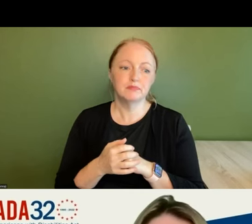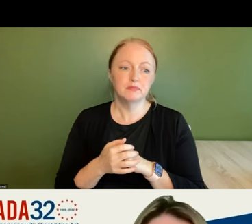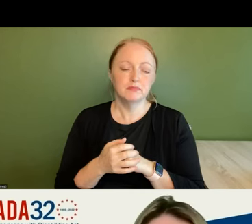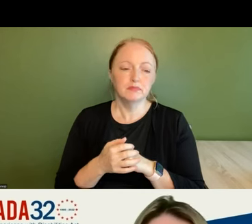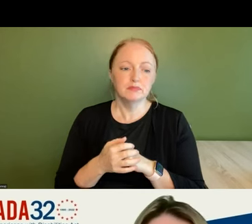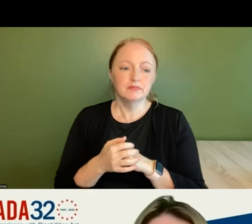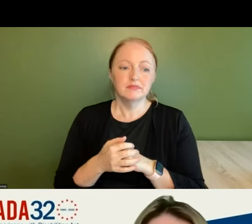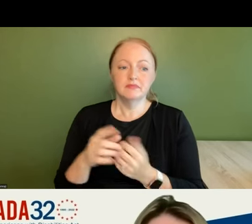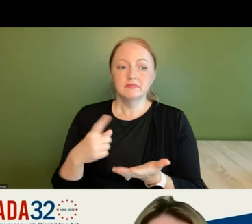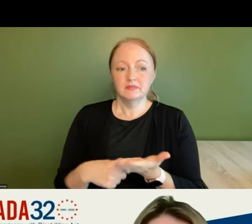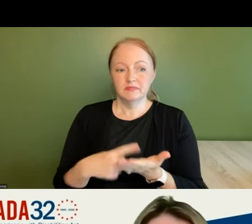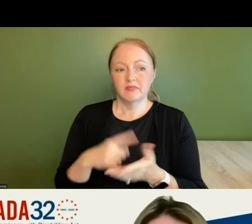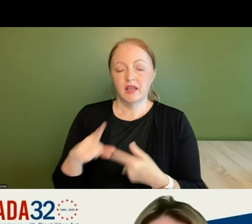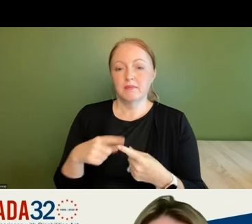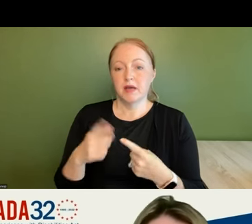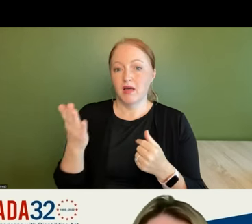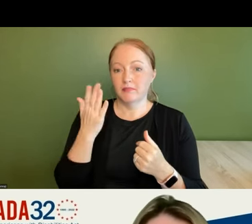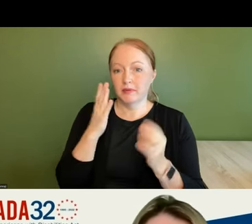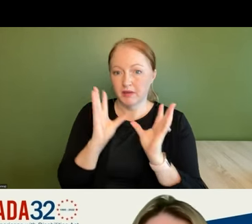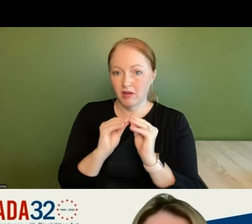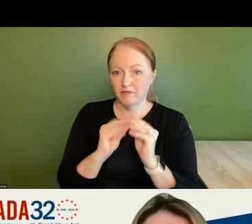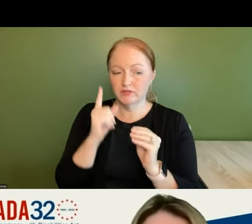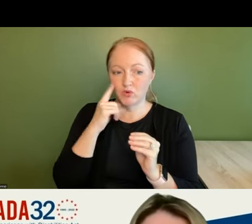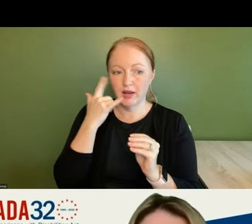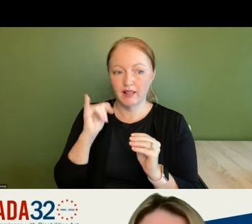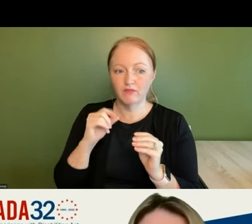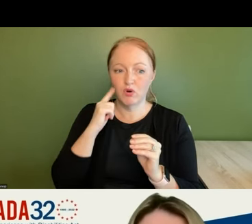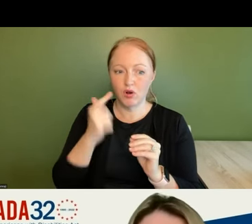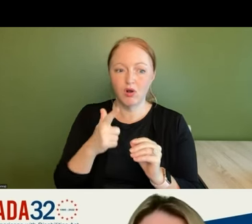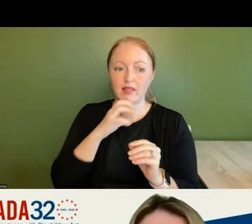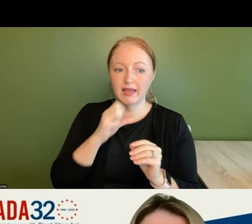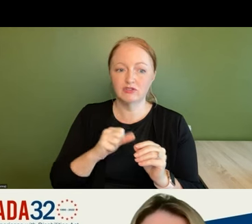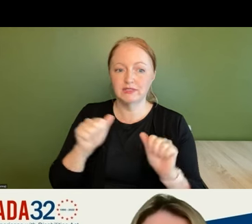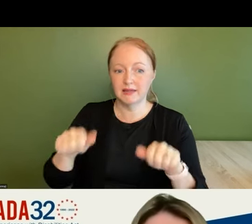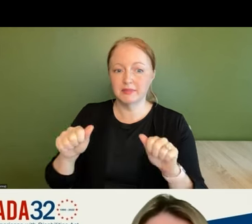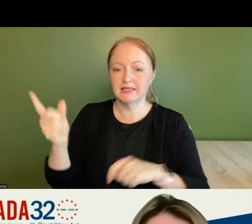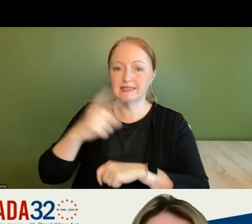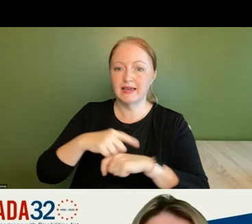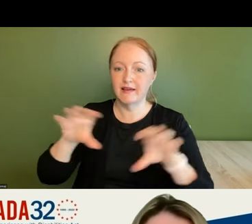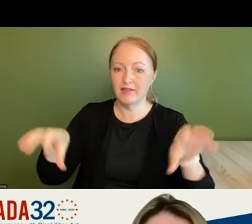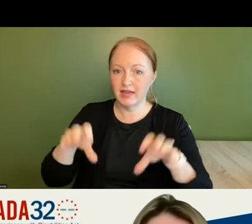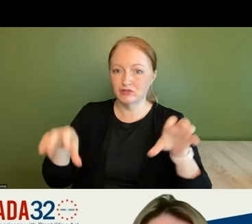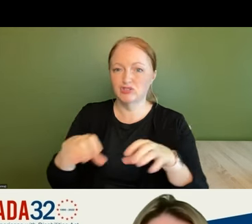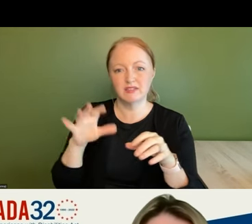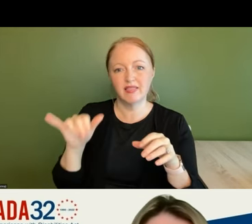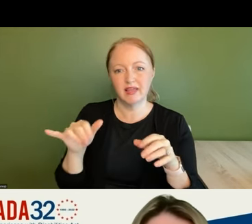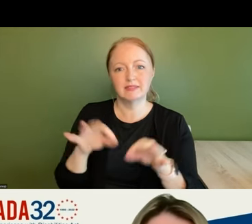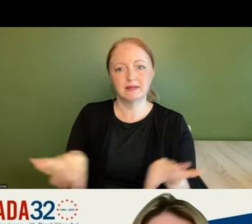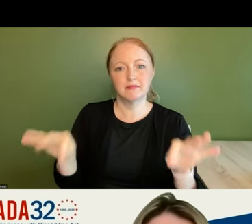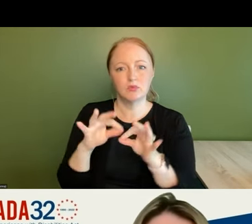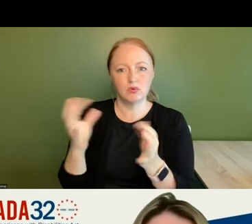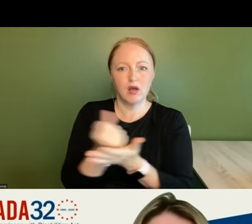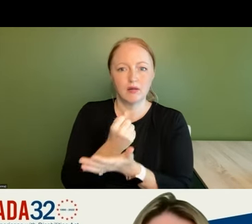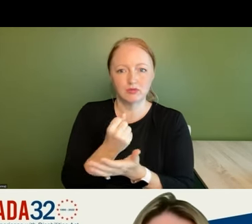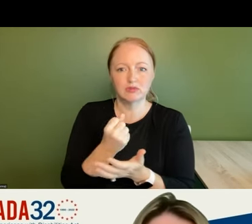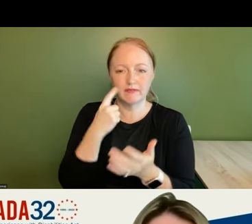have a discussion about the upcoming conference for the california for all ages and abilities day of action which is a very important opportunity